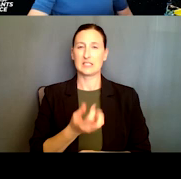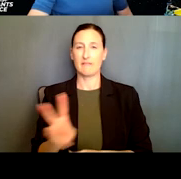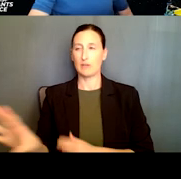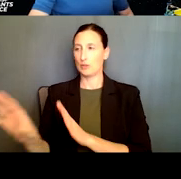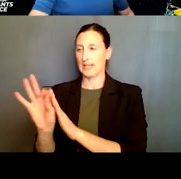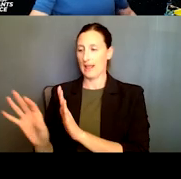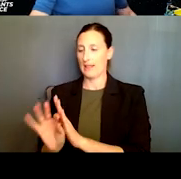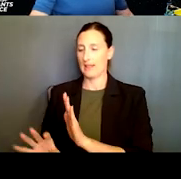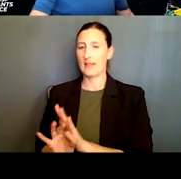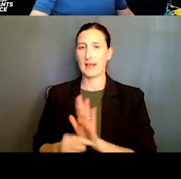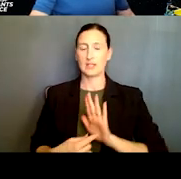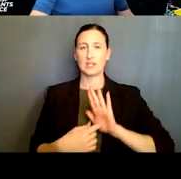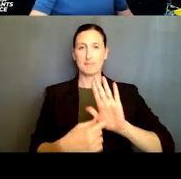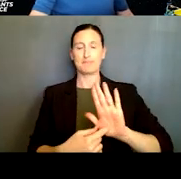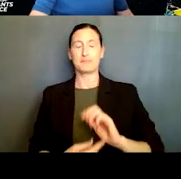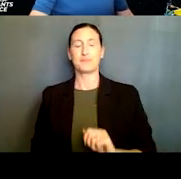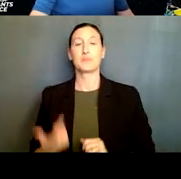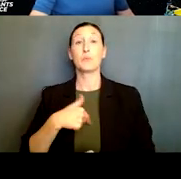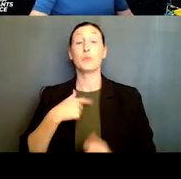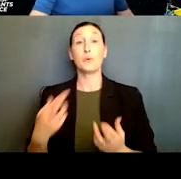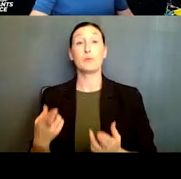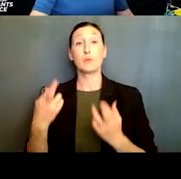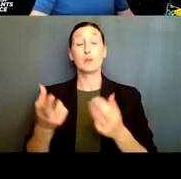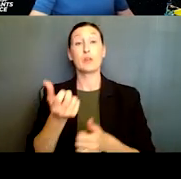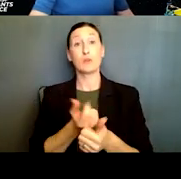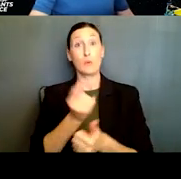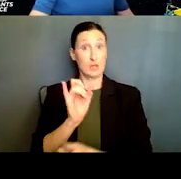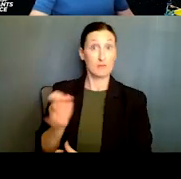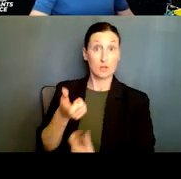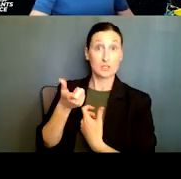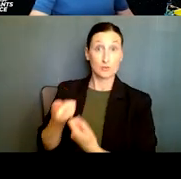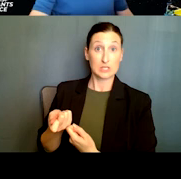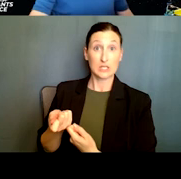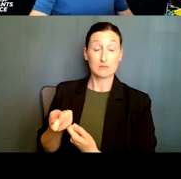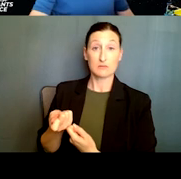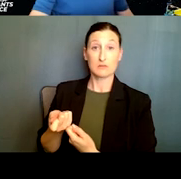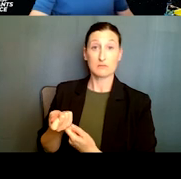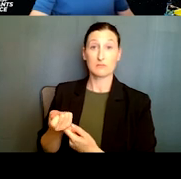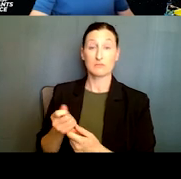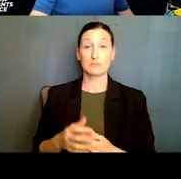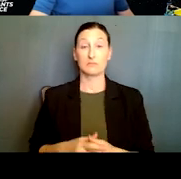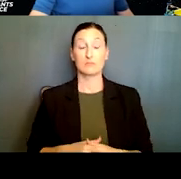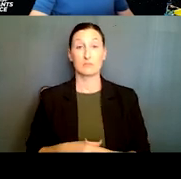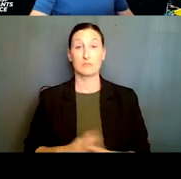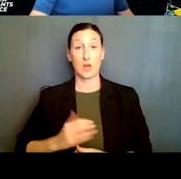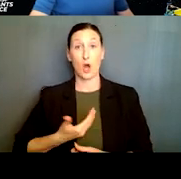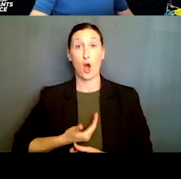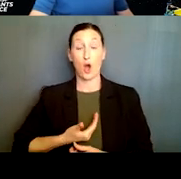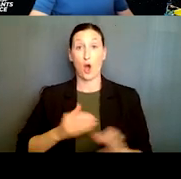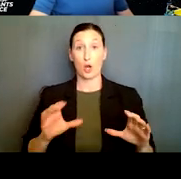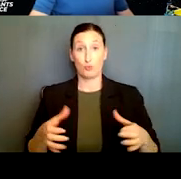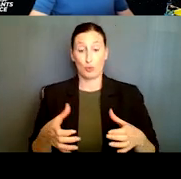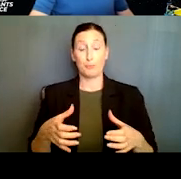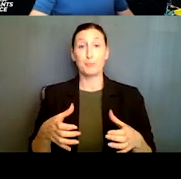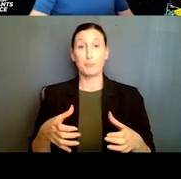We recommend everybody who's interested in our directorate to just